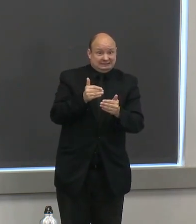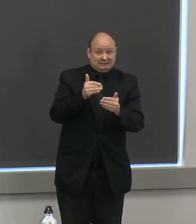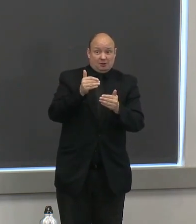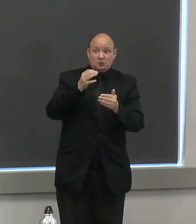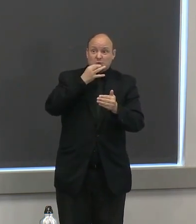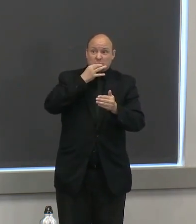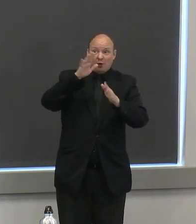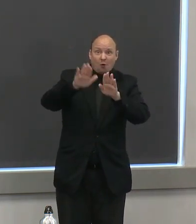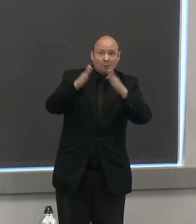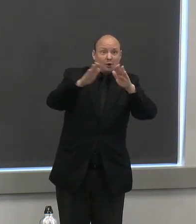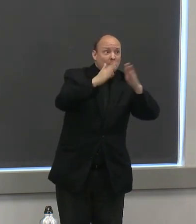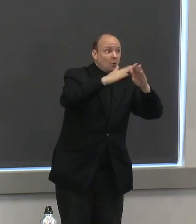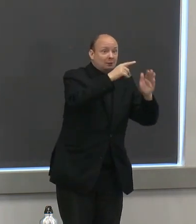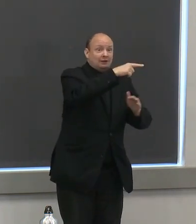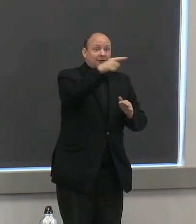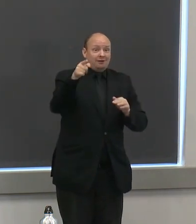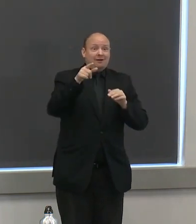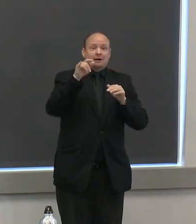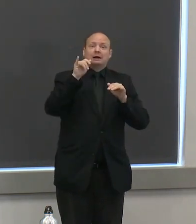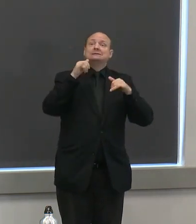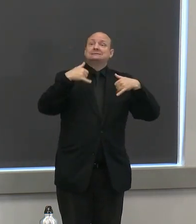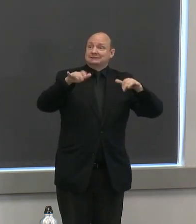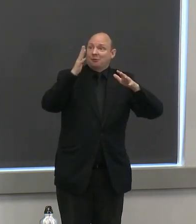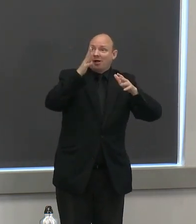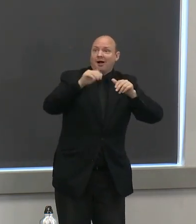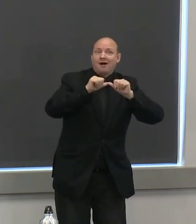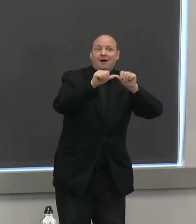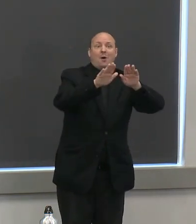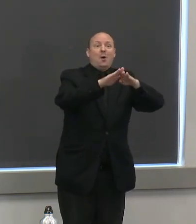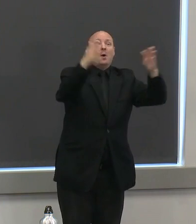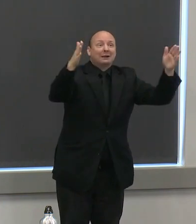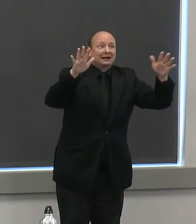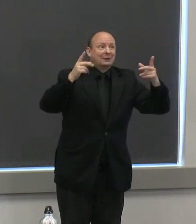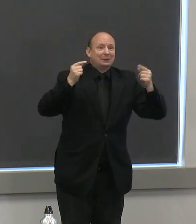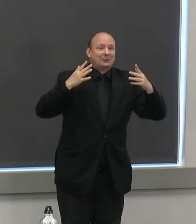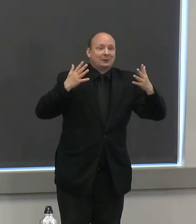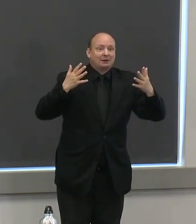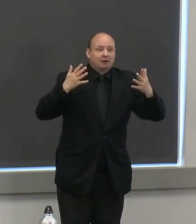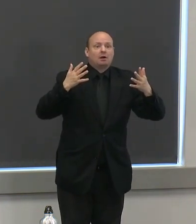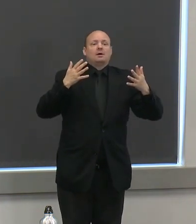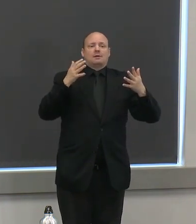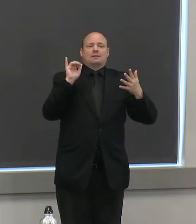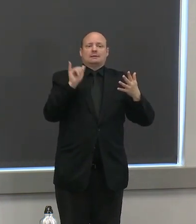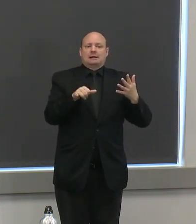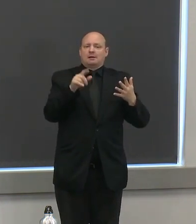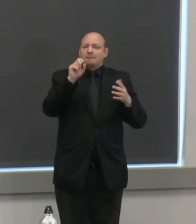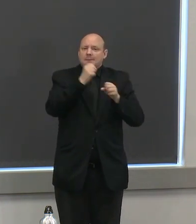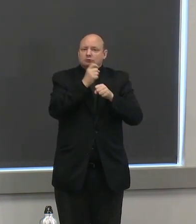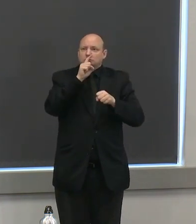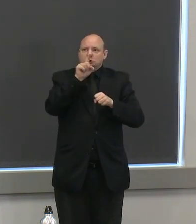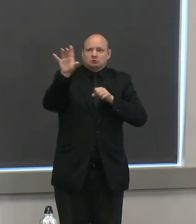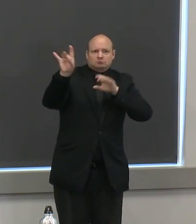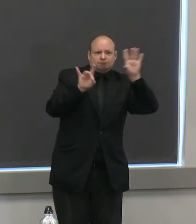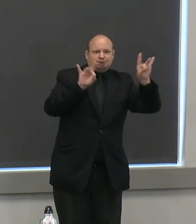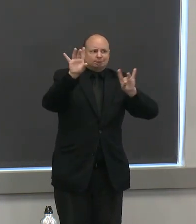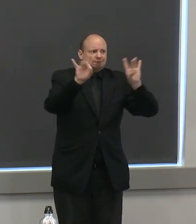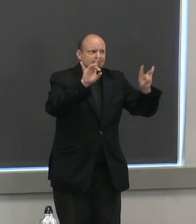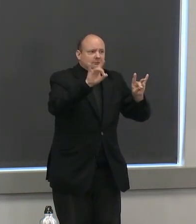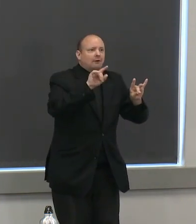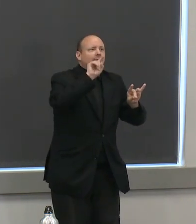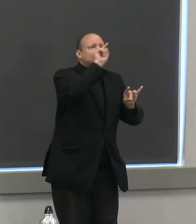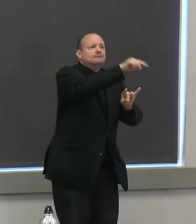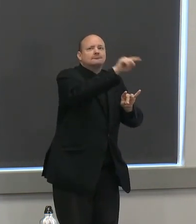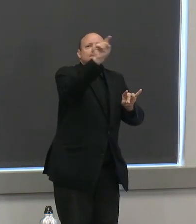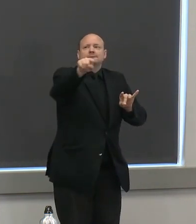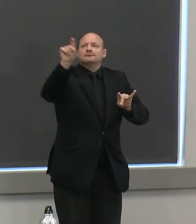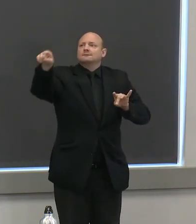open we must have randomized widespread testing across the entire state to that